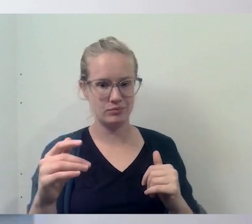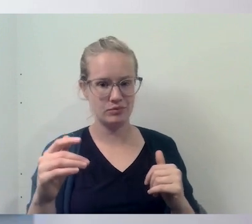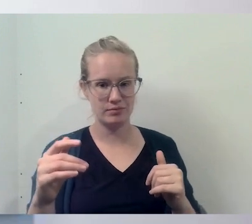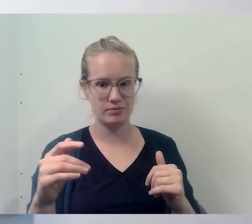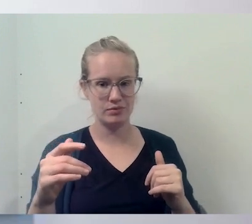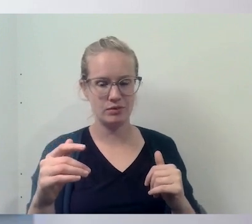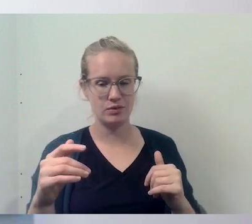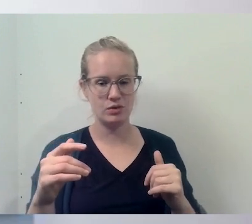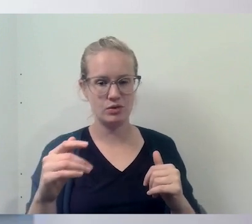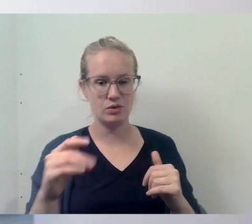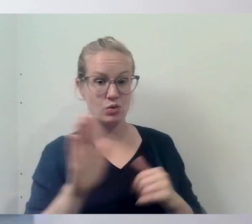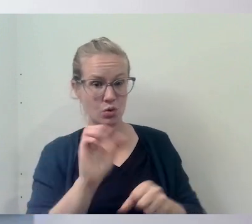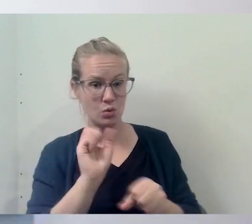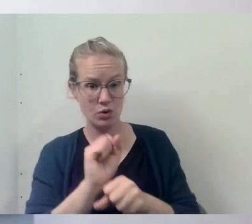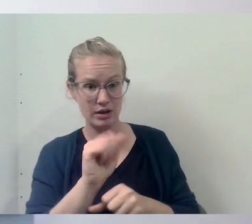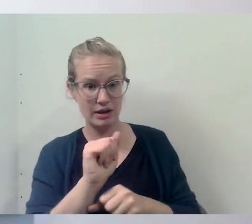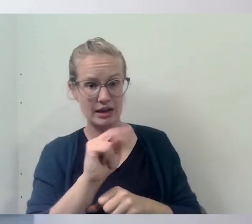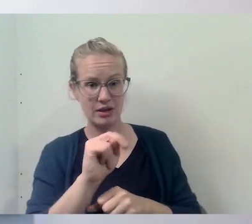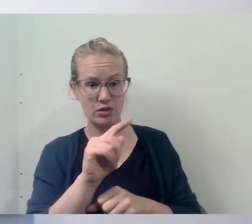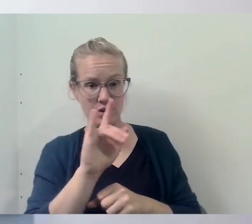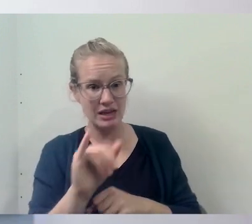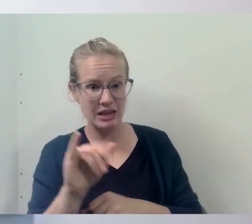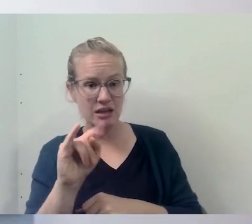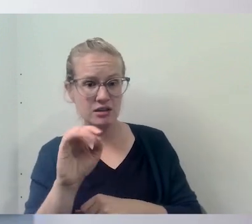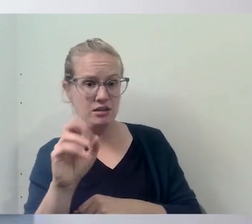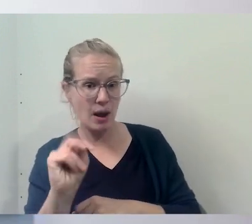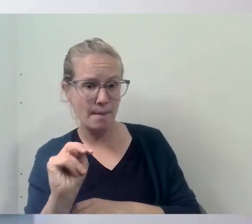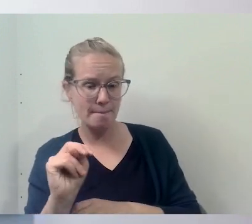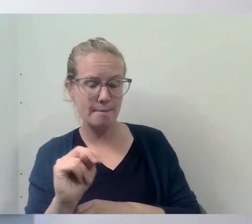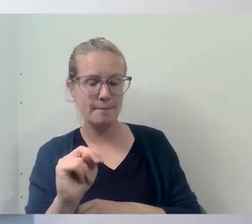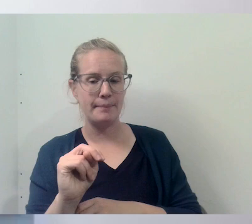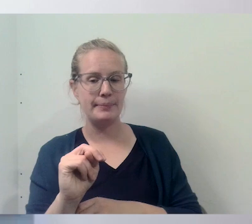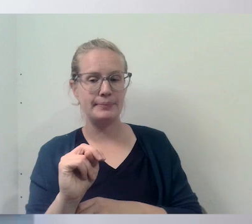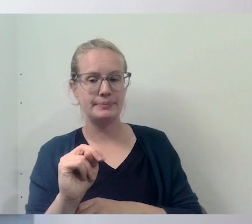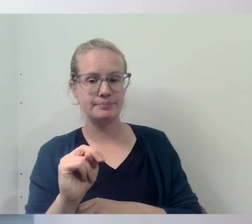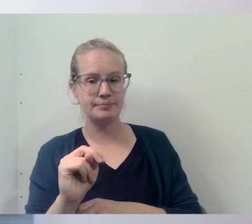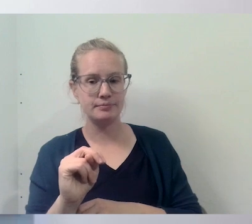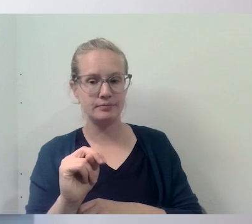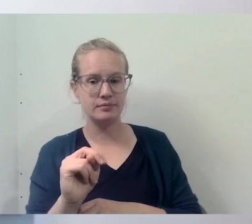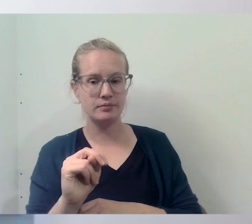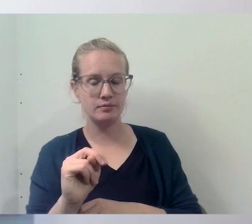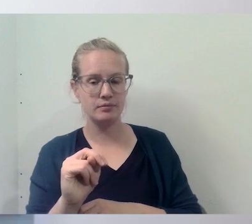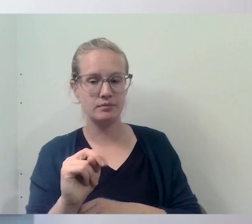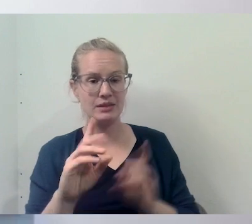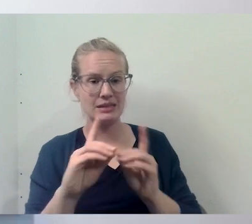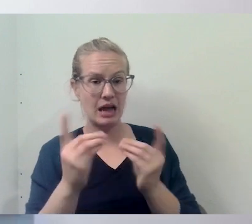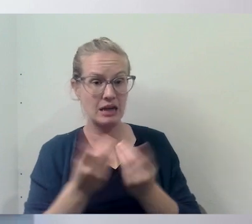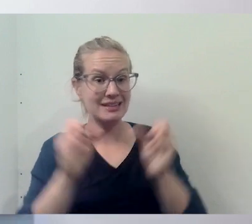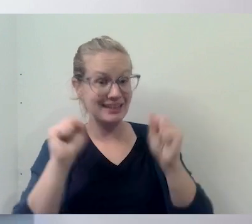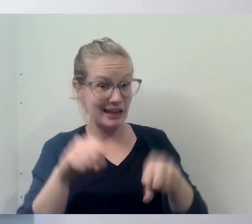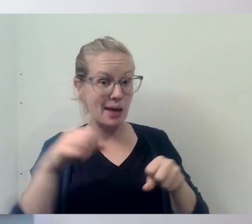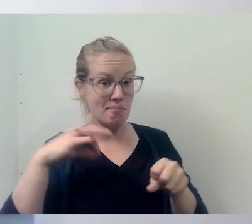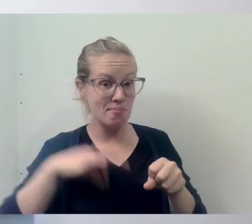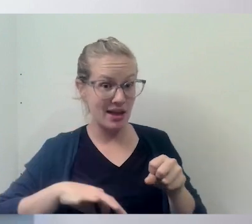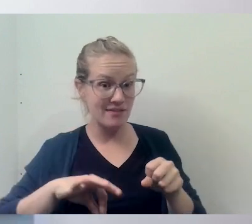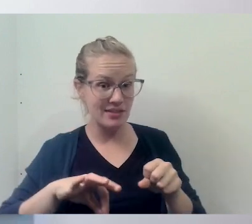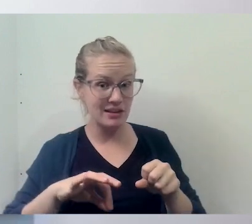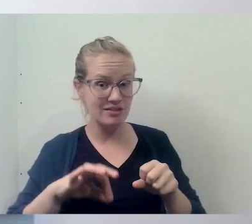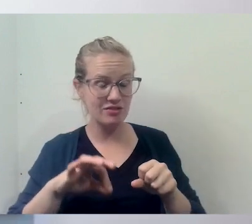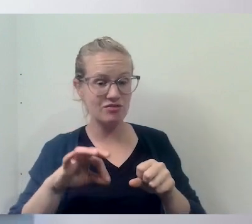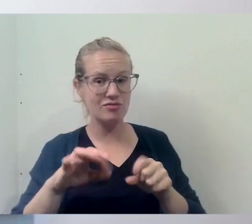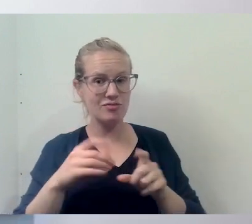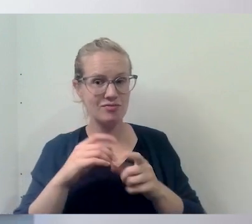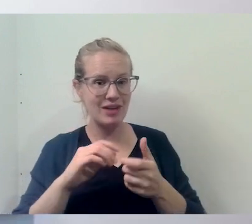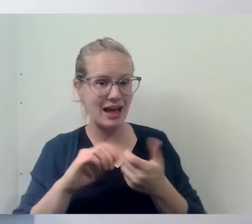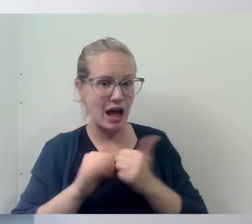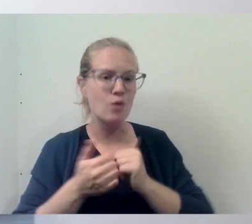your work also, Anthony and, uh, Tom, you know, that, uh, dioceses can benefit really from that collaboration,